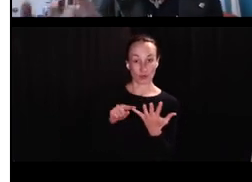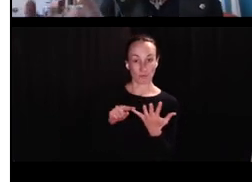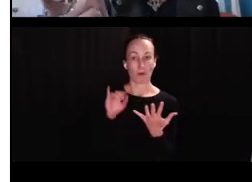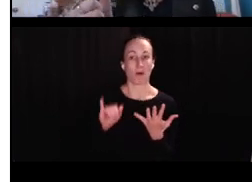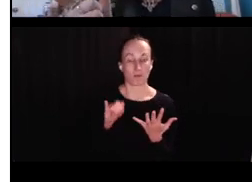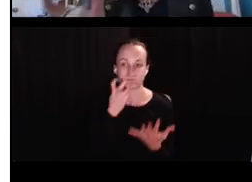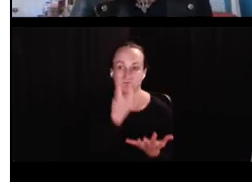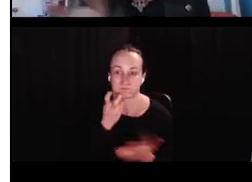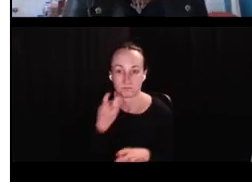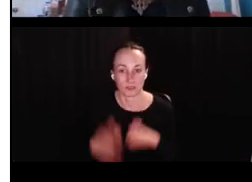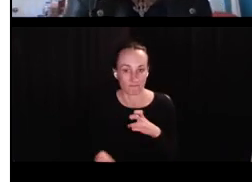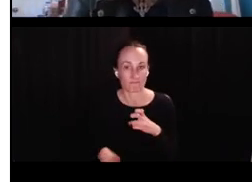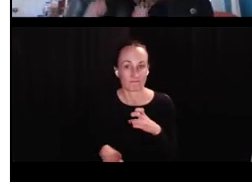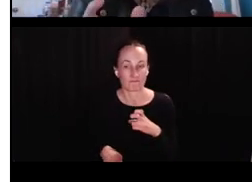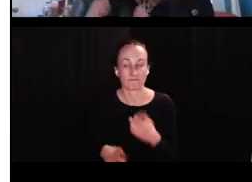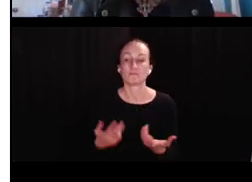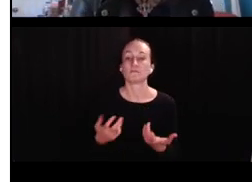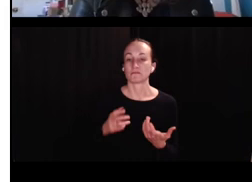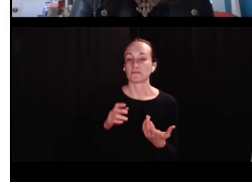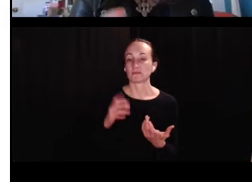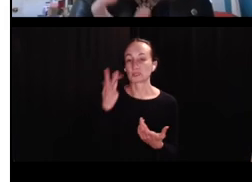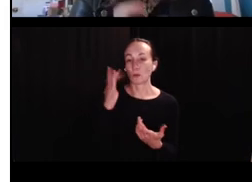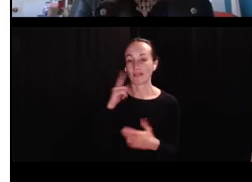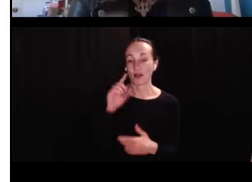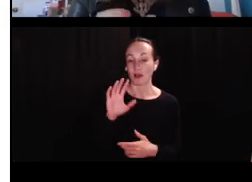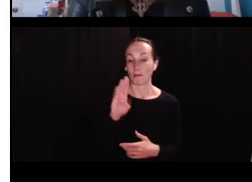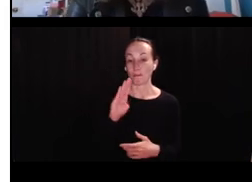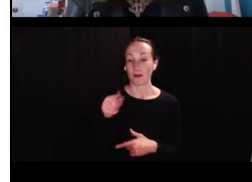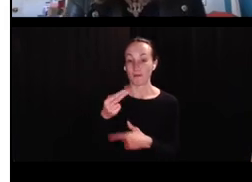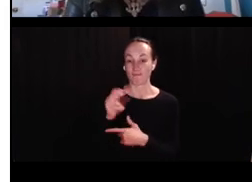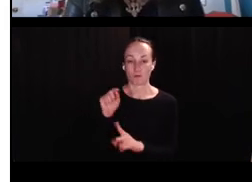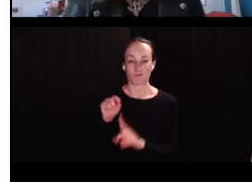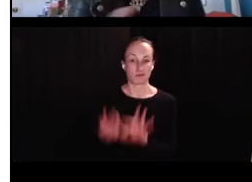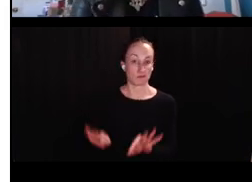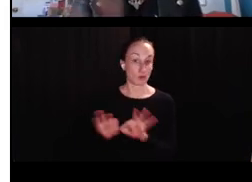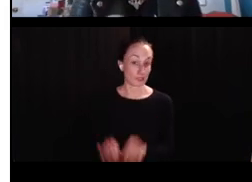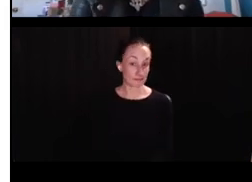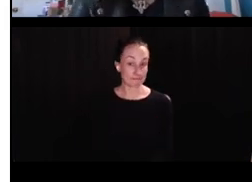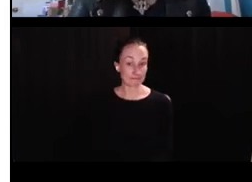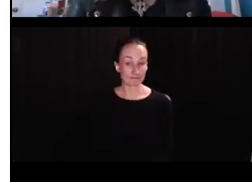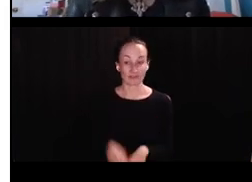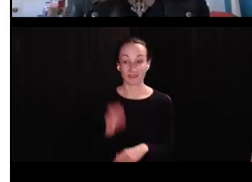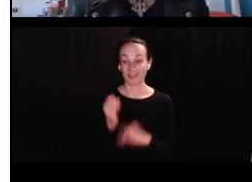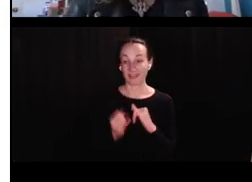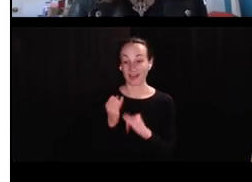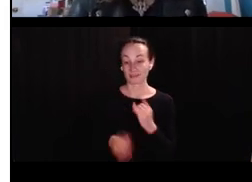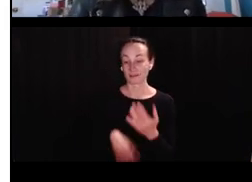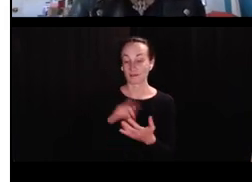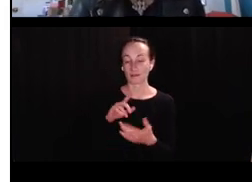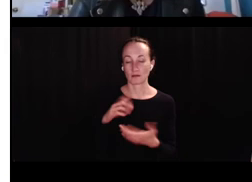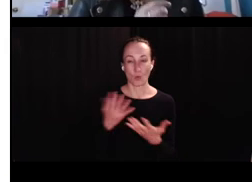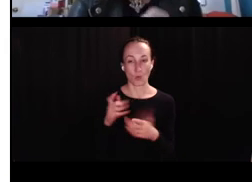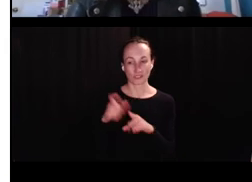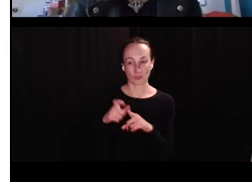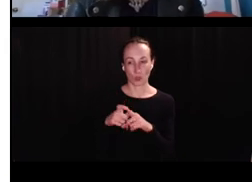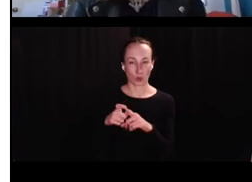If, um, when we add that to a verb, it makes it particularly difficult to pronounce. Right. So that's why I thought by phone was particularly